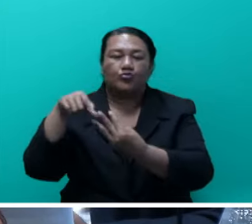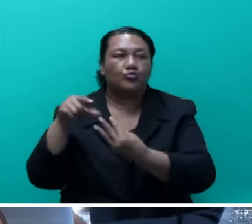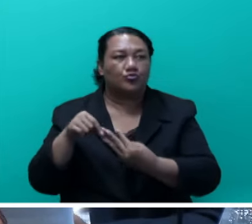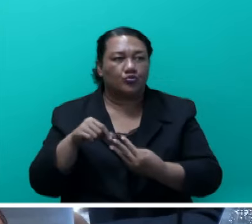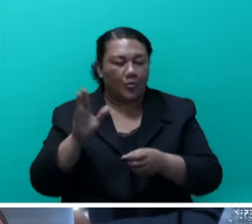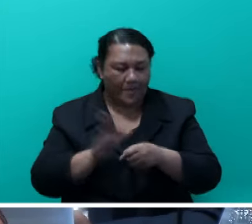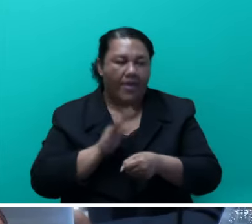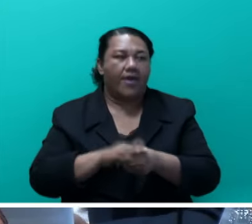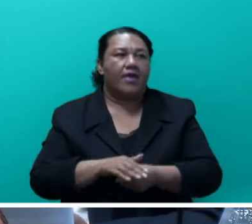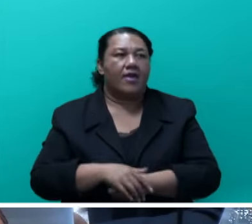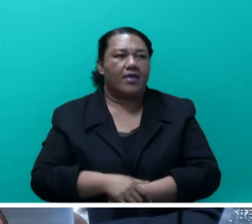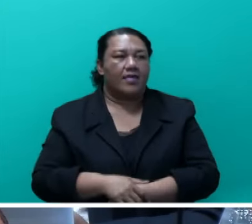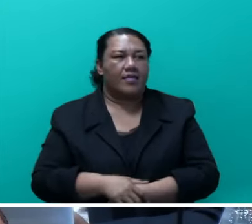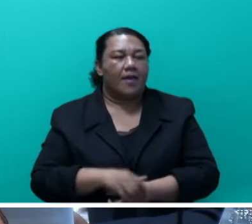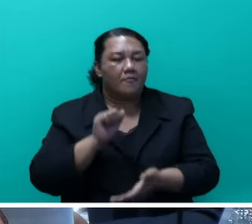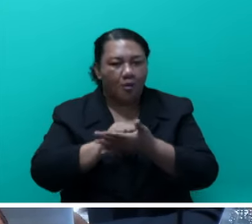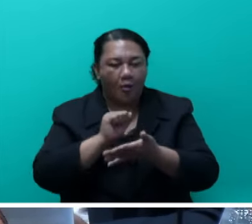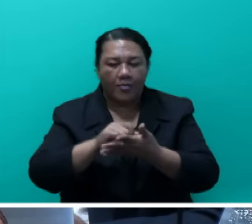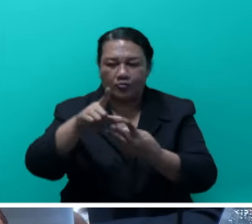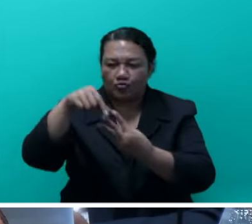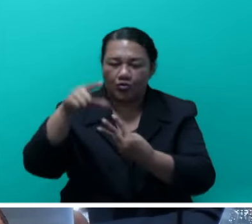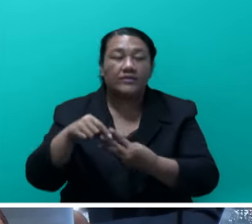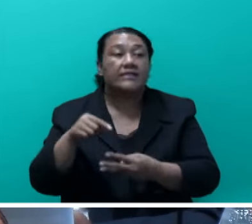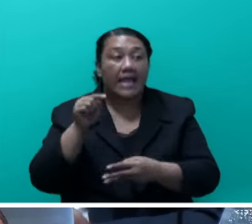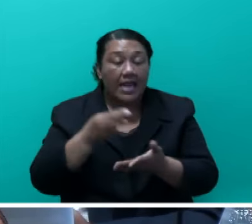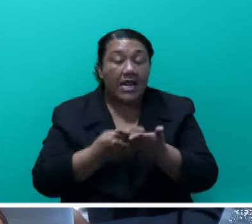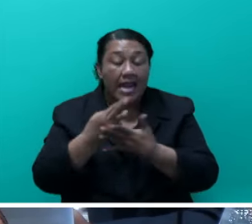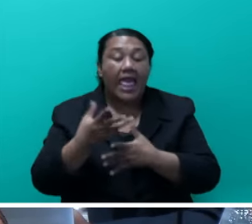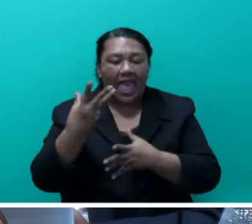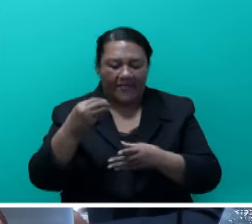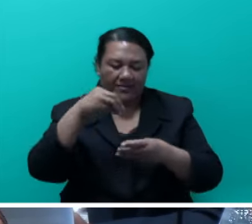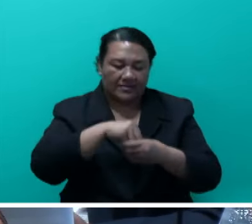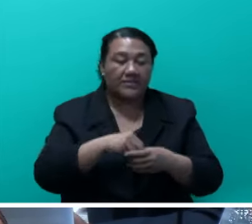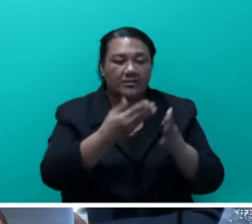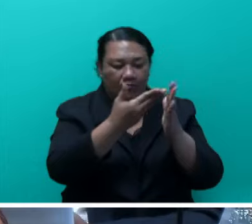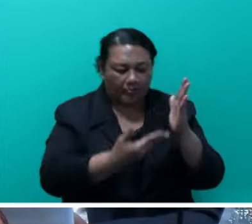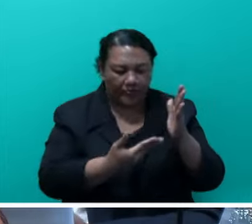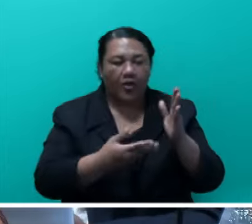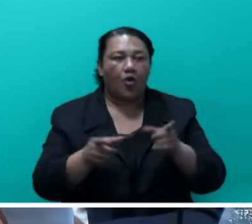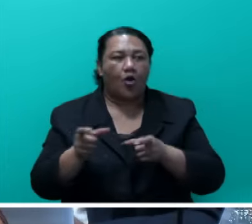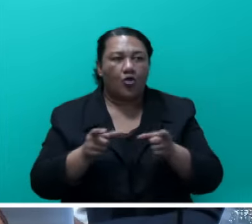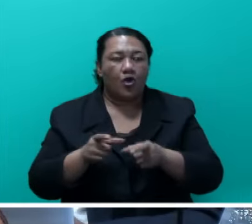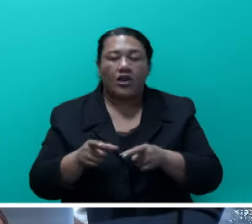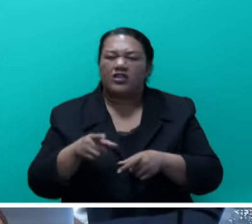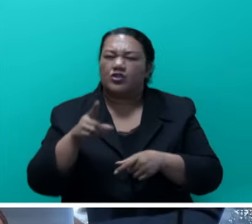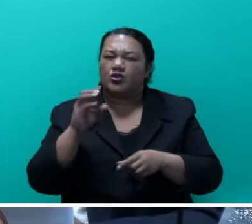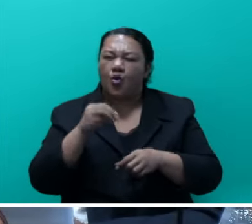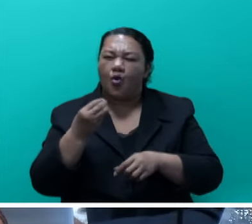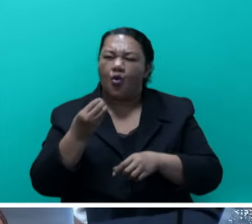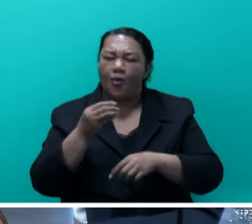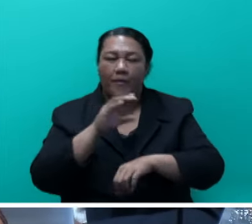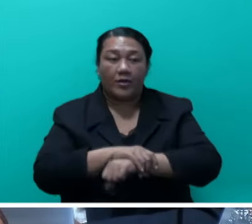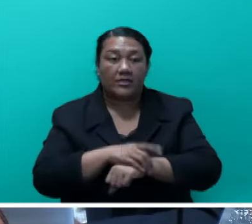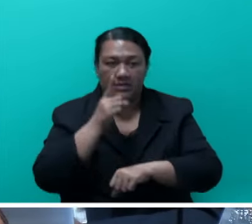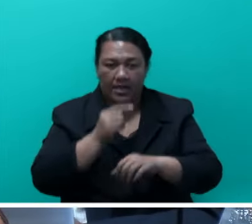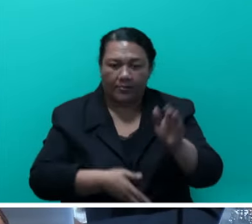That's the only thing, really, that we have in our control. So the police can go and raid, people can go and deport, and that's what's happening.